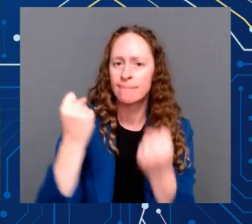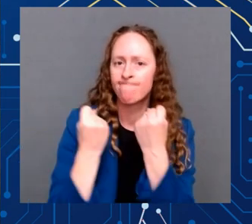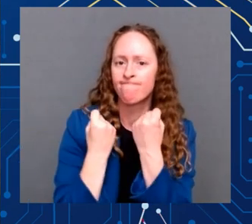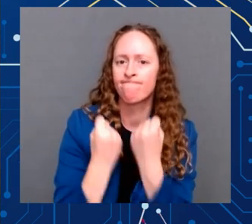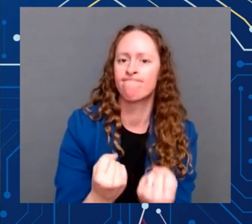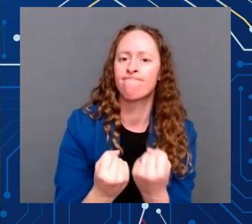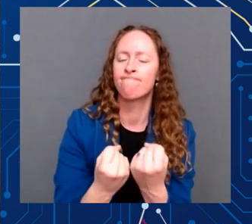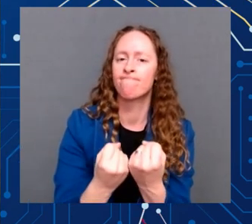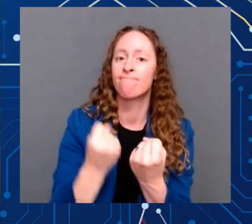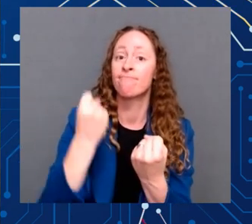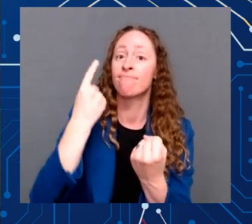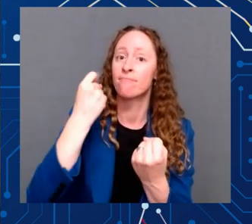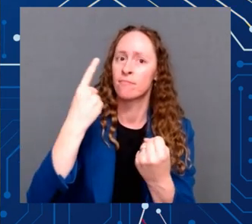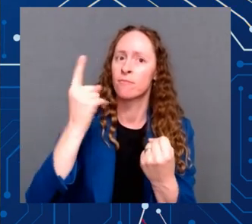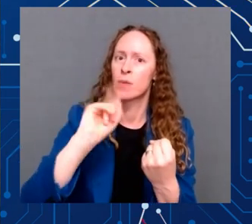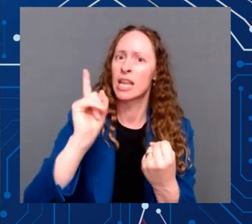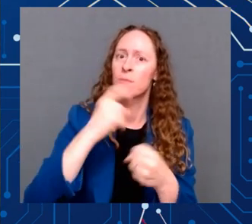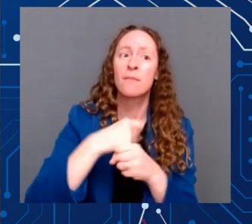And for folks at home,